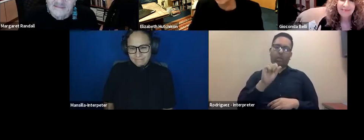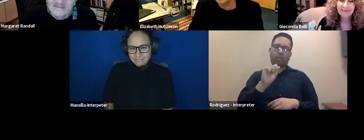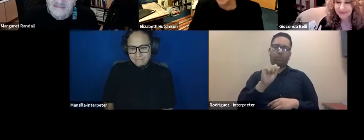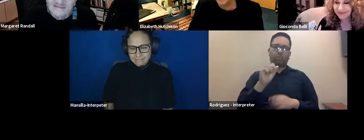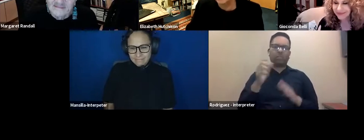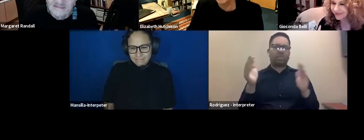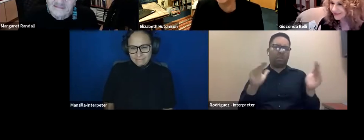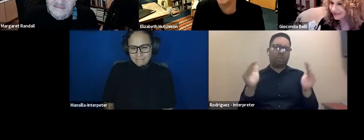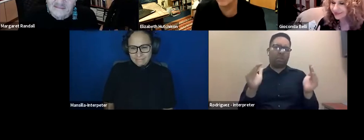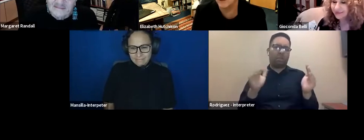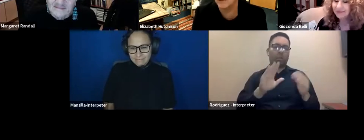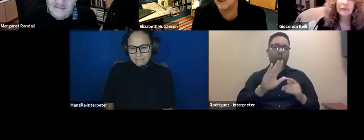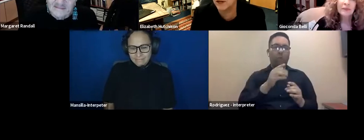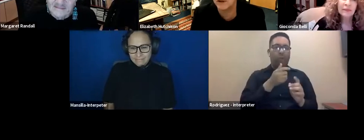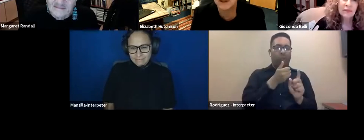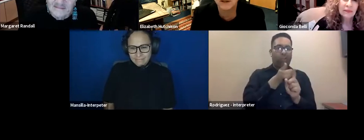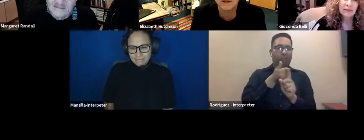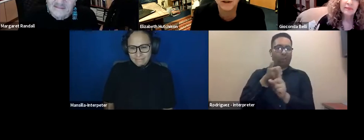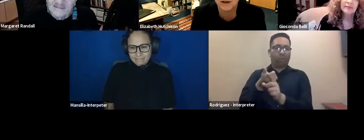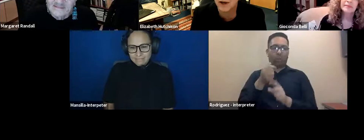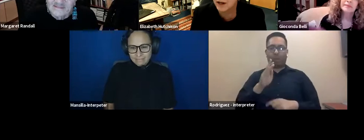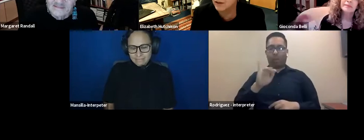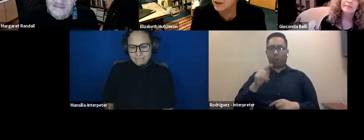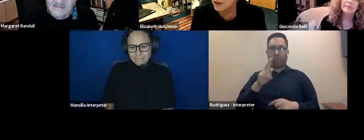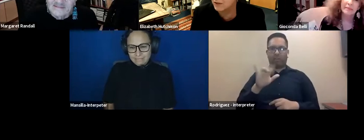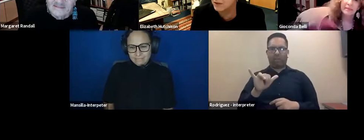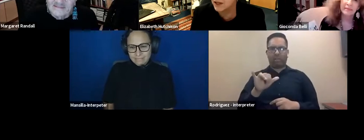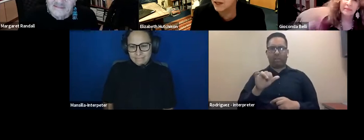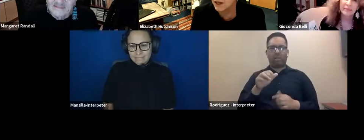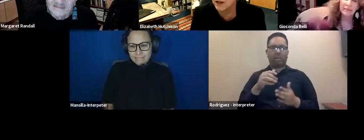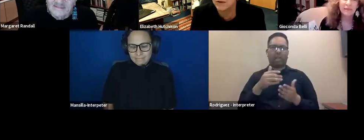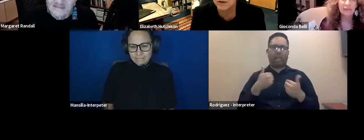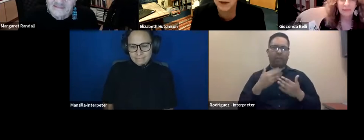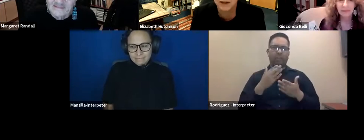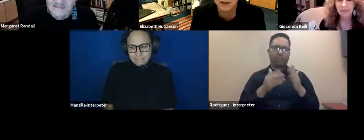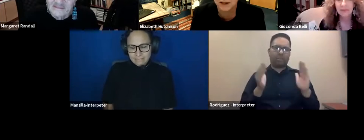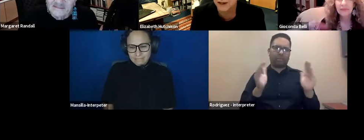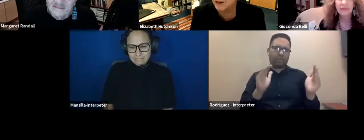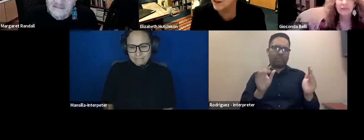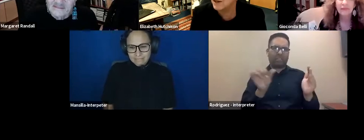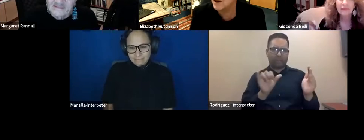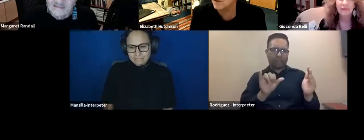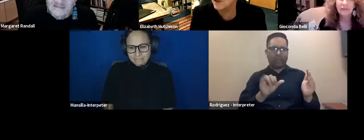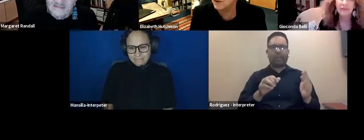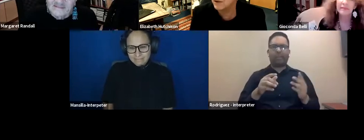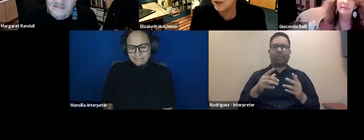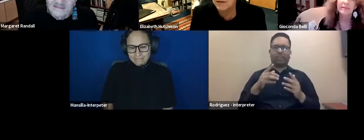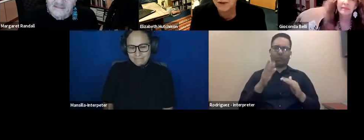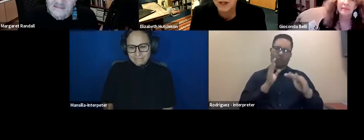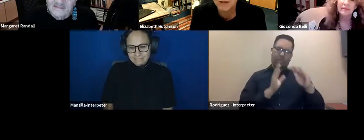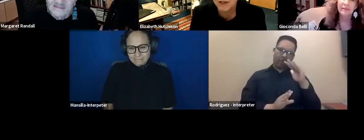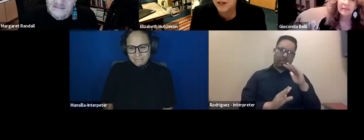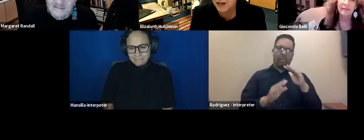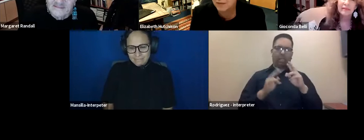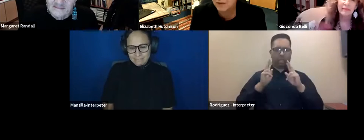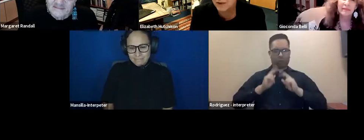autobiographies have similarities of honesty, humility, and introspection, but they were written at